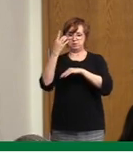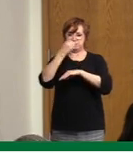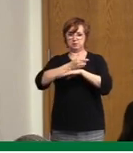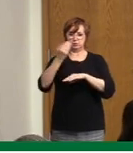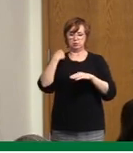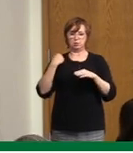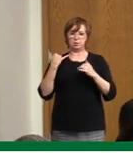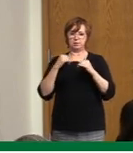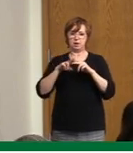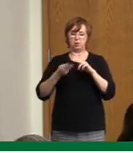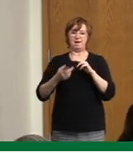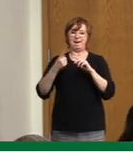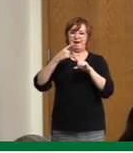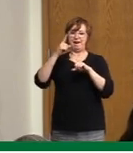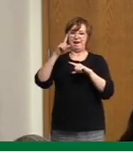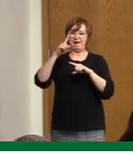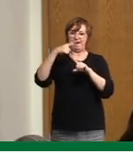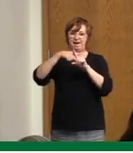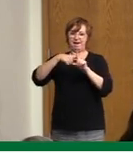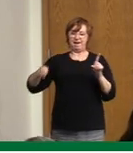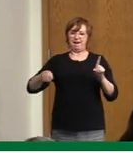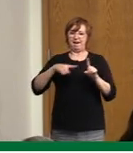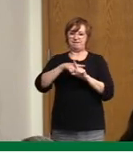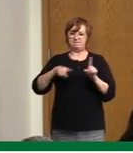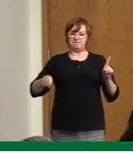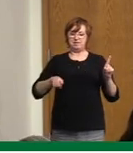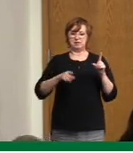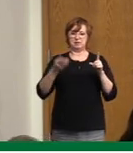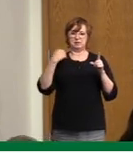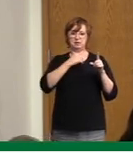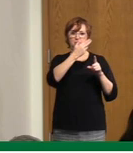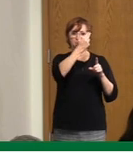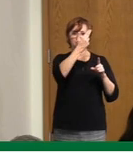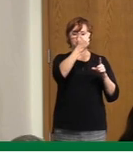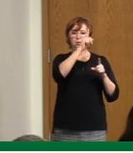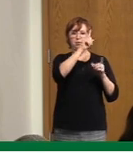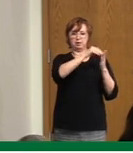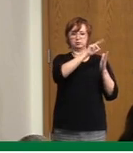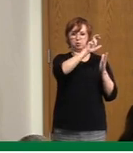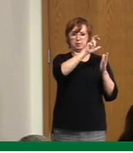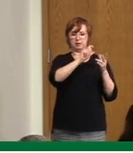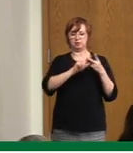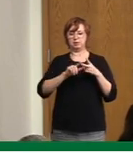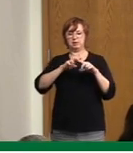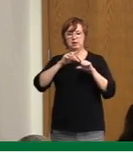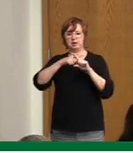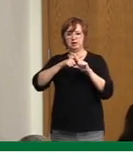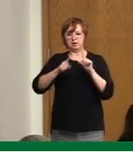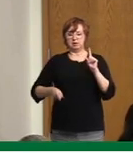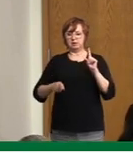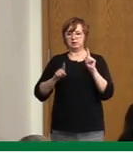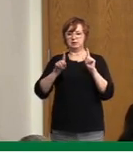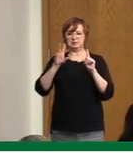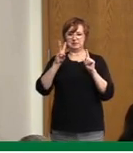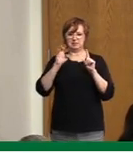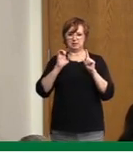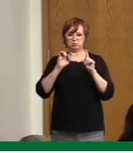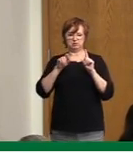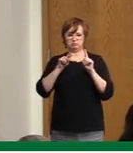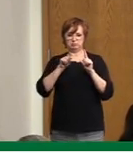,389 down to 673. Manitoba, at the same time, plateaued